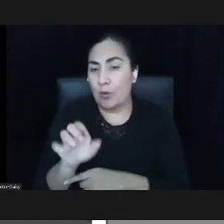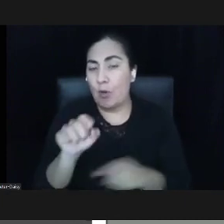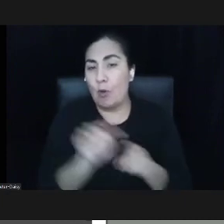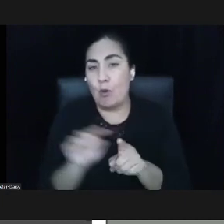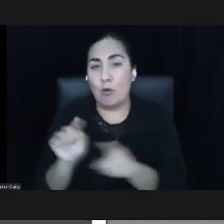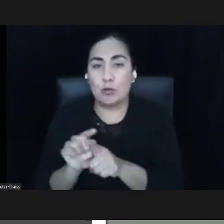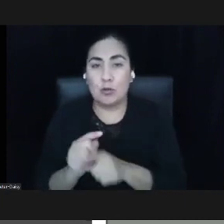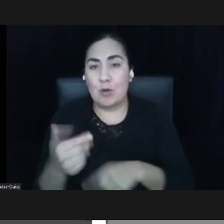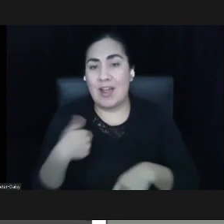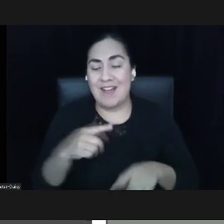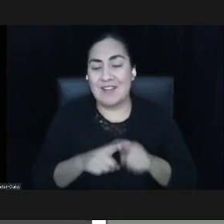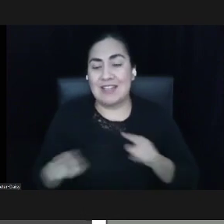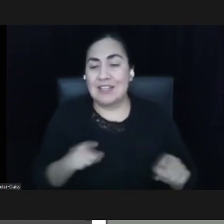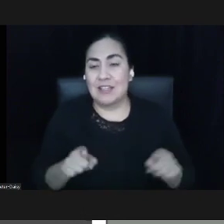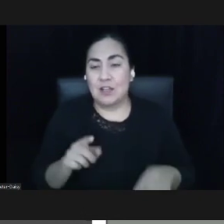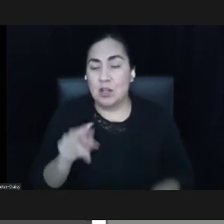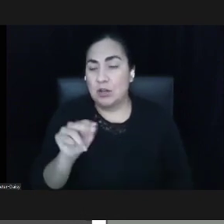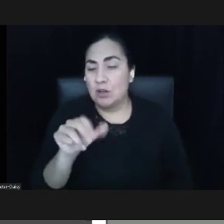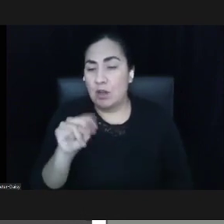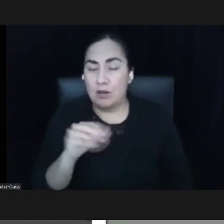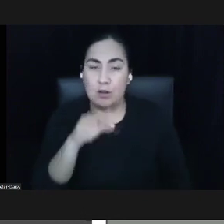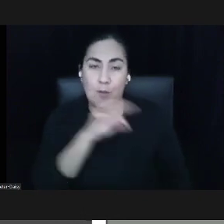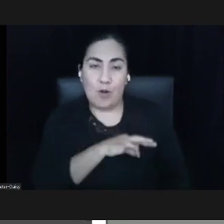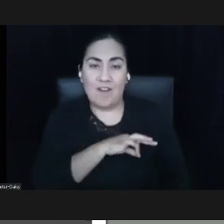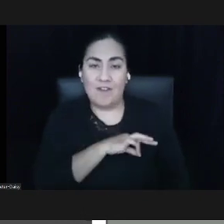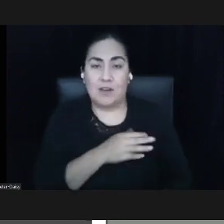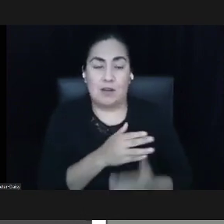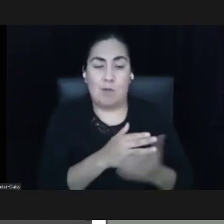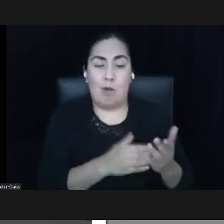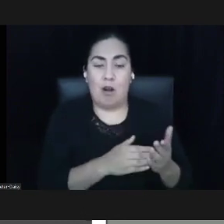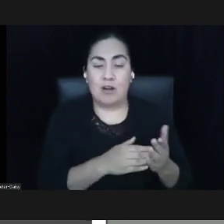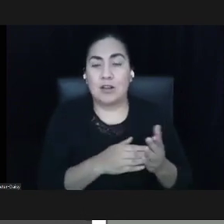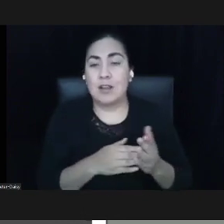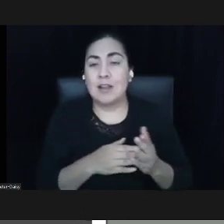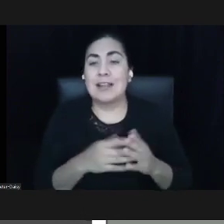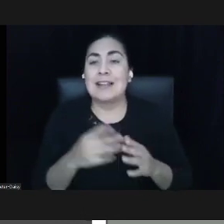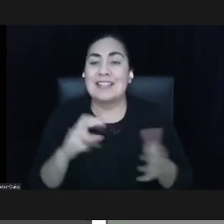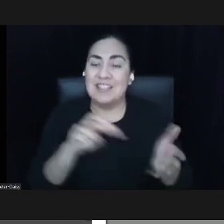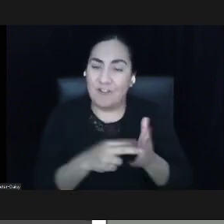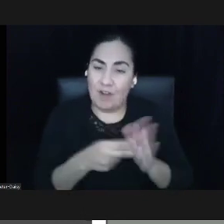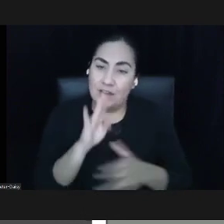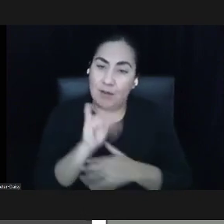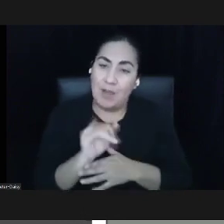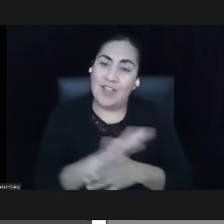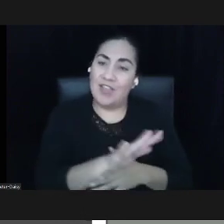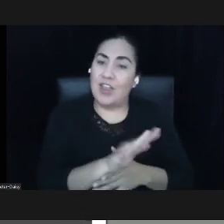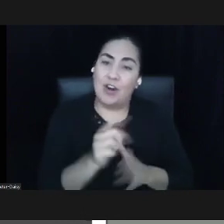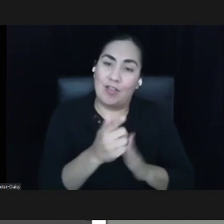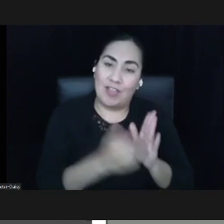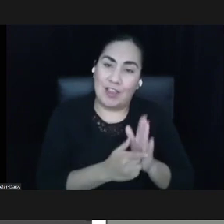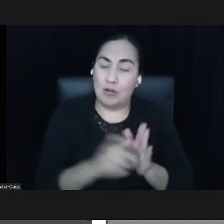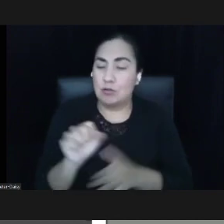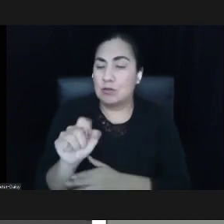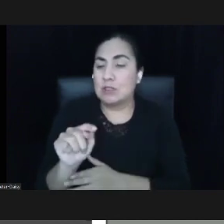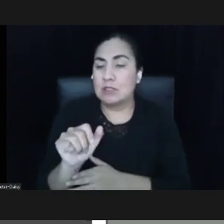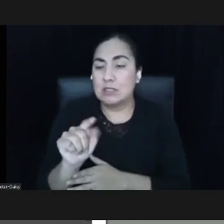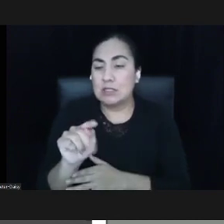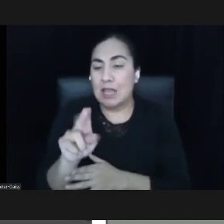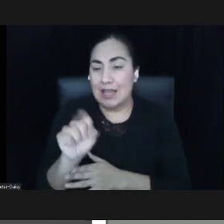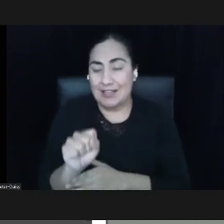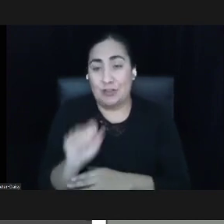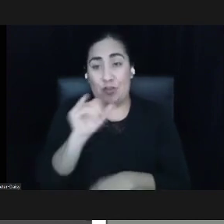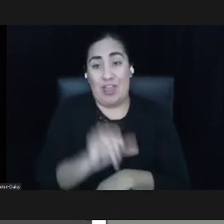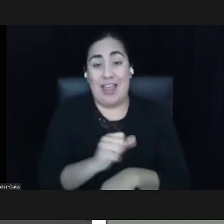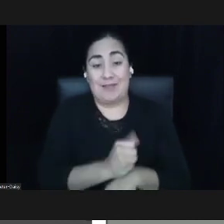divided by their legal status. So this was the beginning of the non-profit industrial complex in which the government had the